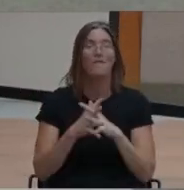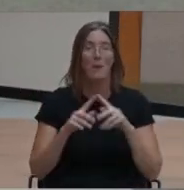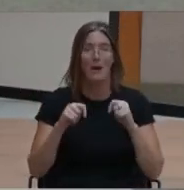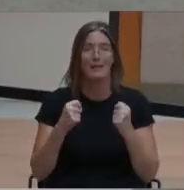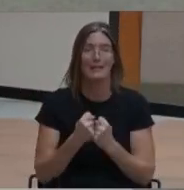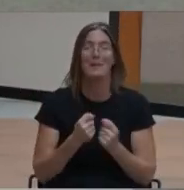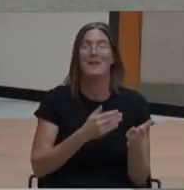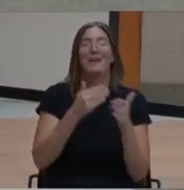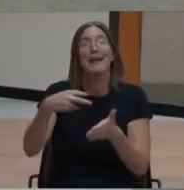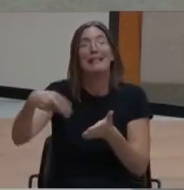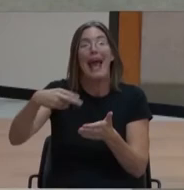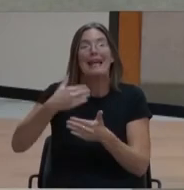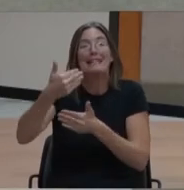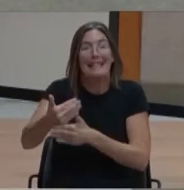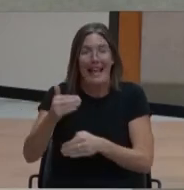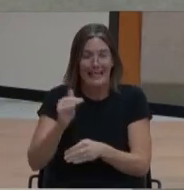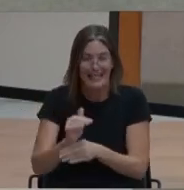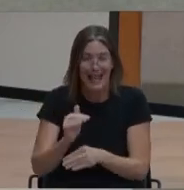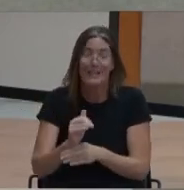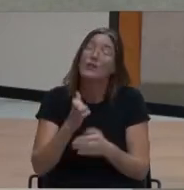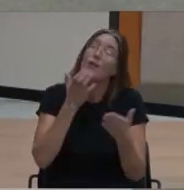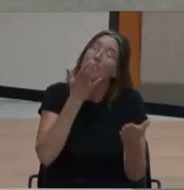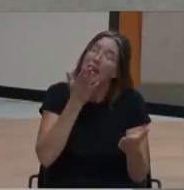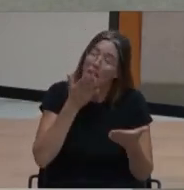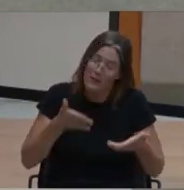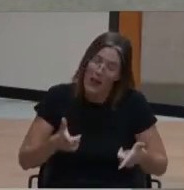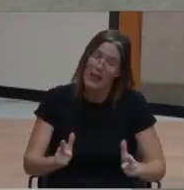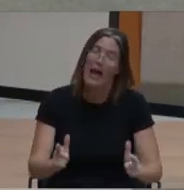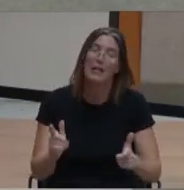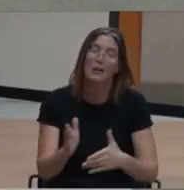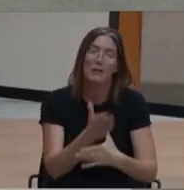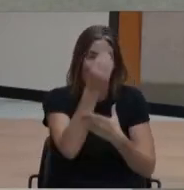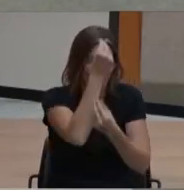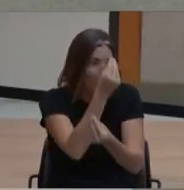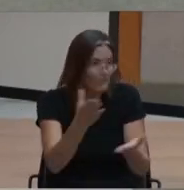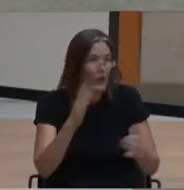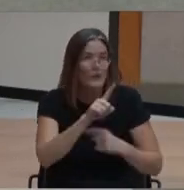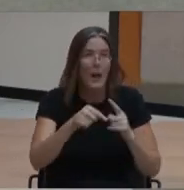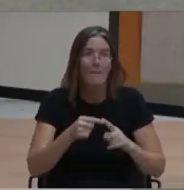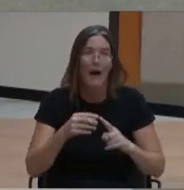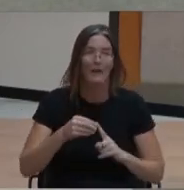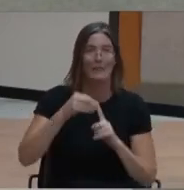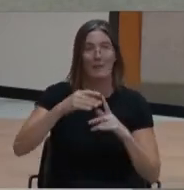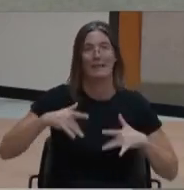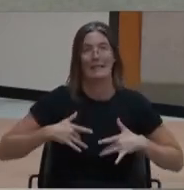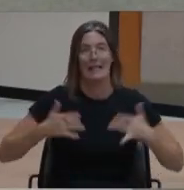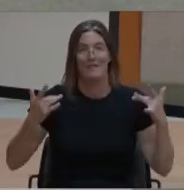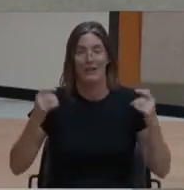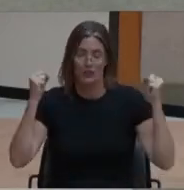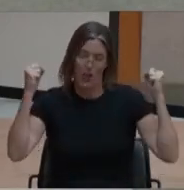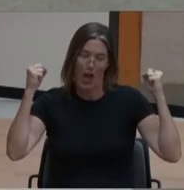allowing me to share these wonderful events going on at Saddleback High School. I look forward to seeing you all there. Go Roadrunner Nation!